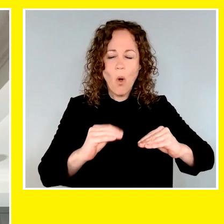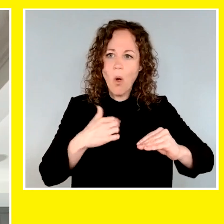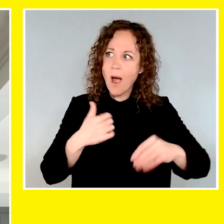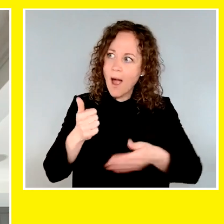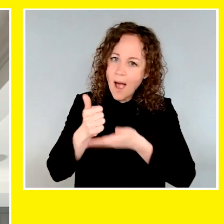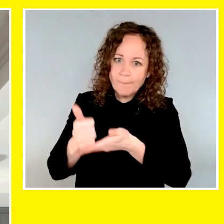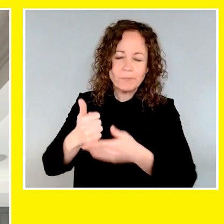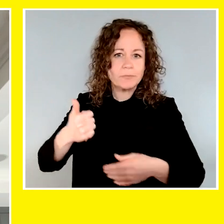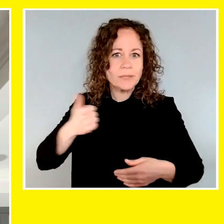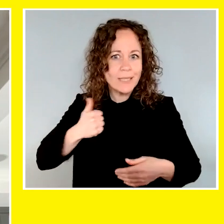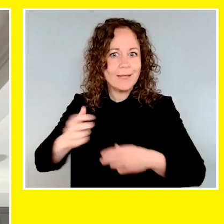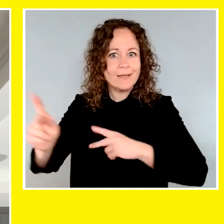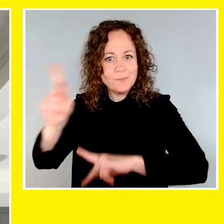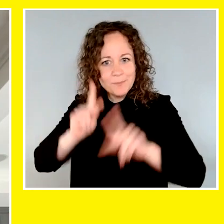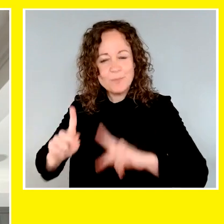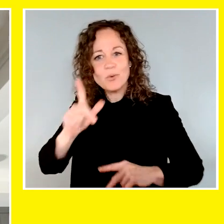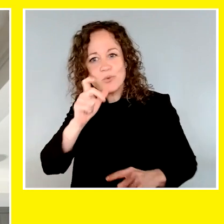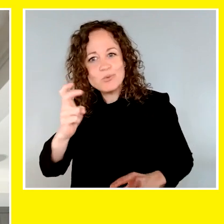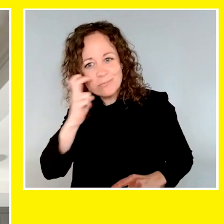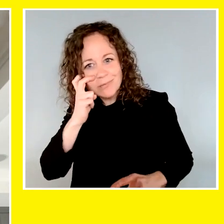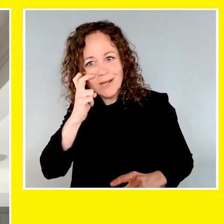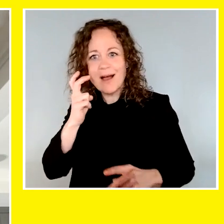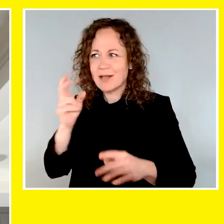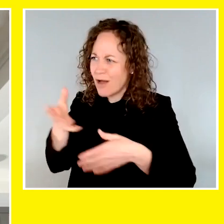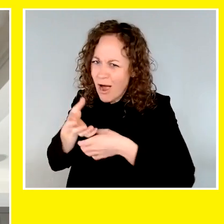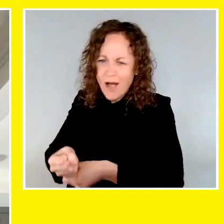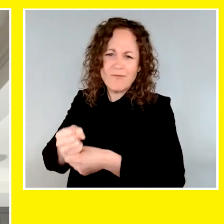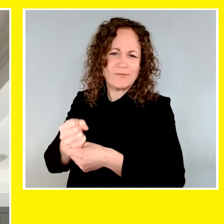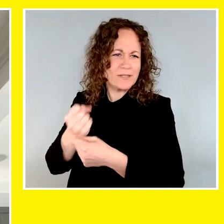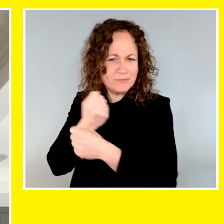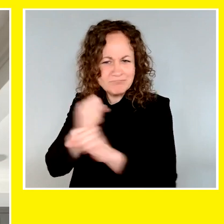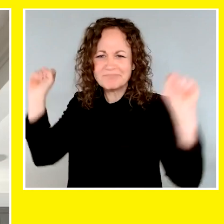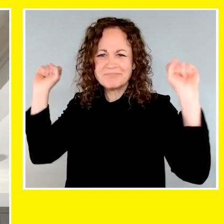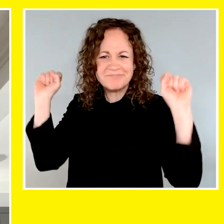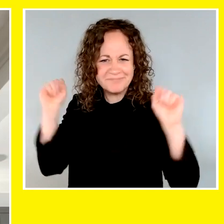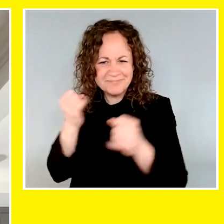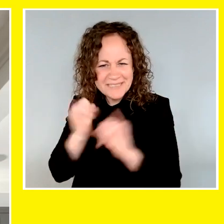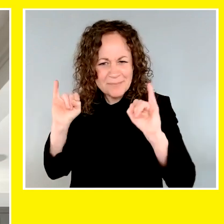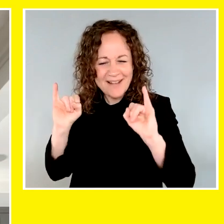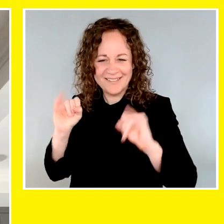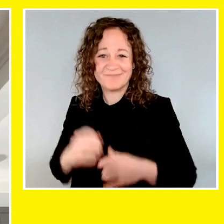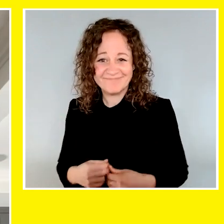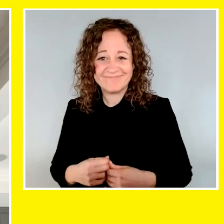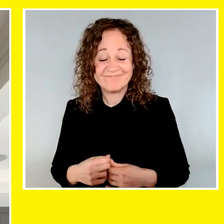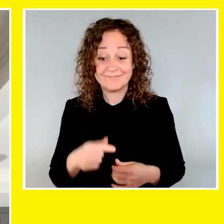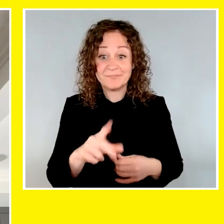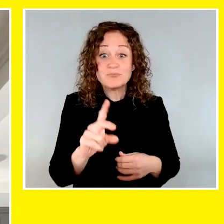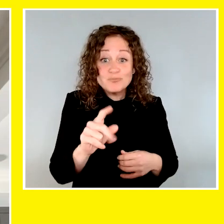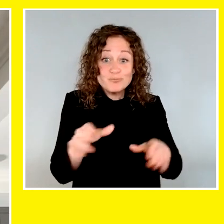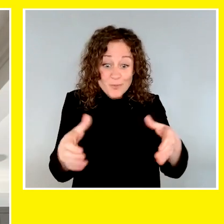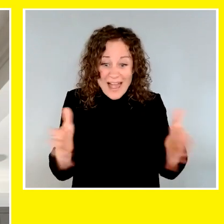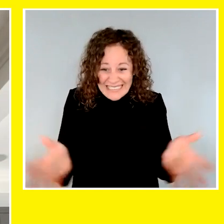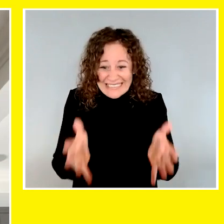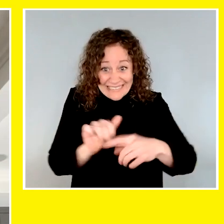how to do their jobs. It's about helping Canadians living with sight loss regain their confidence, their independence and their freedom. It is